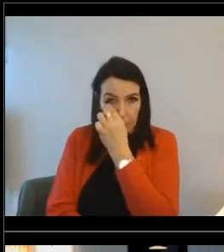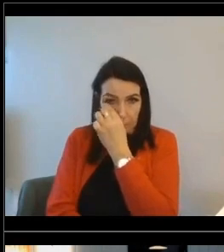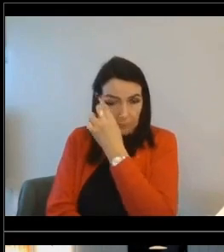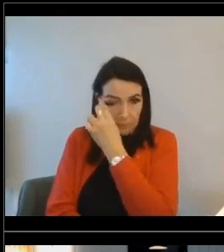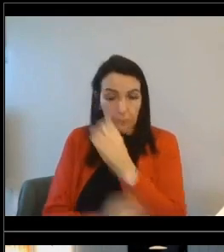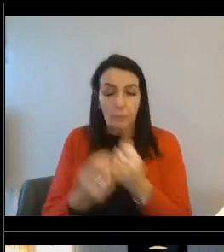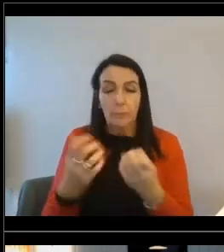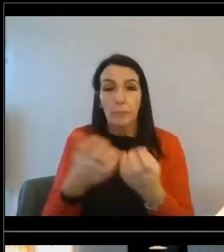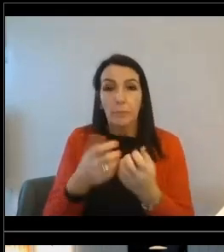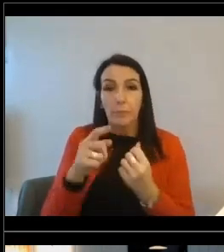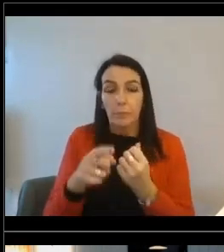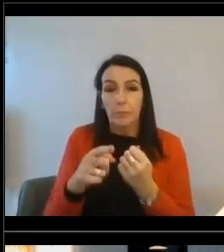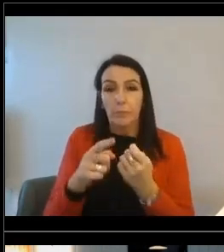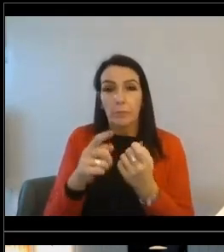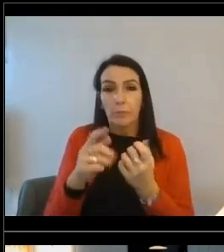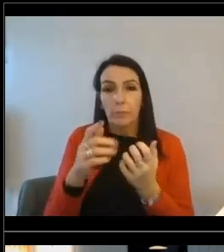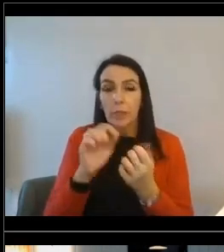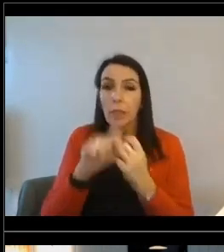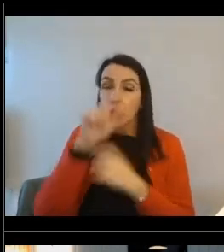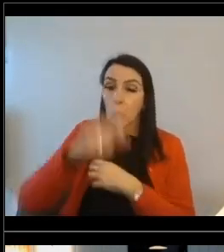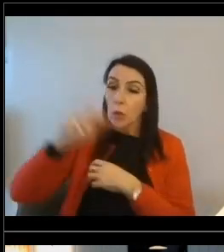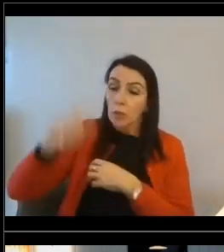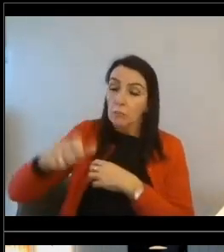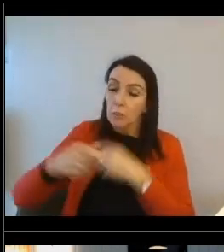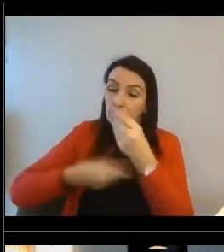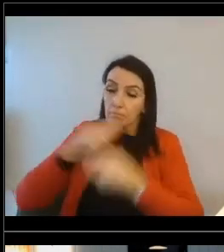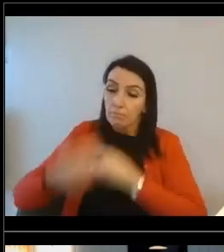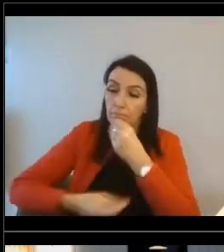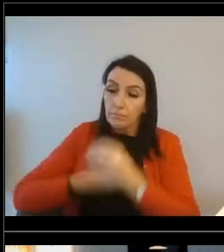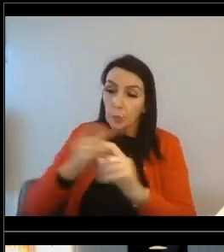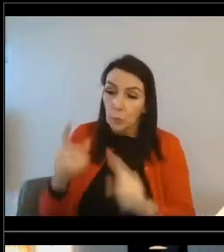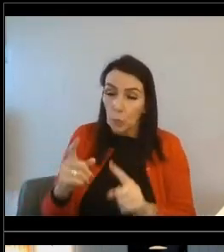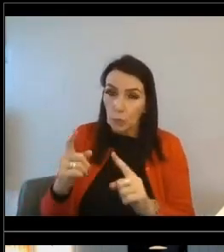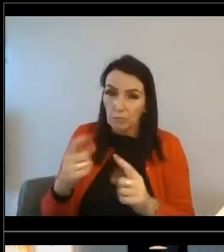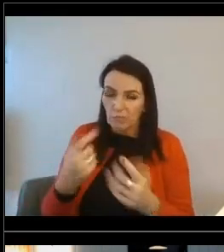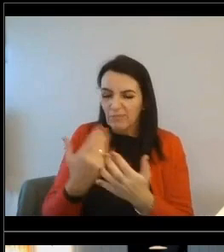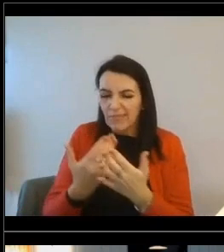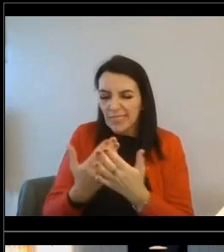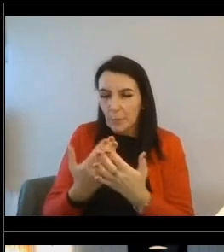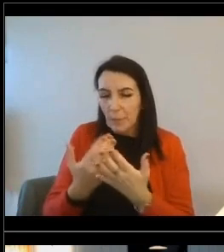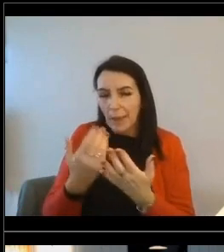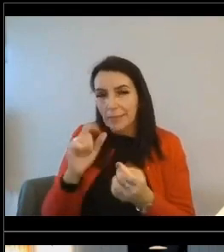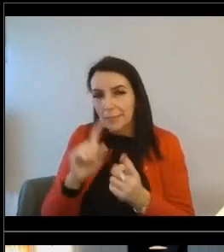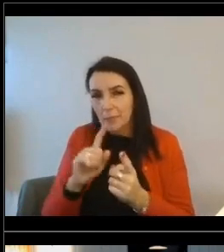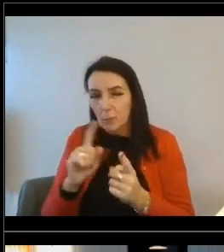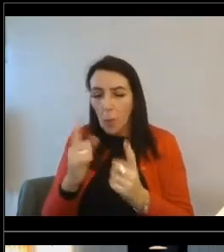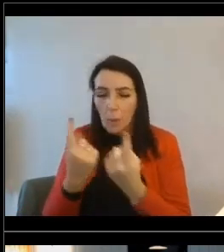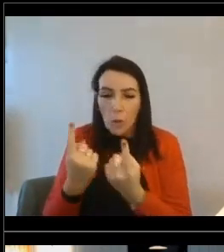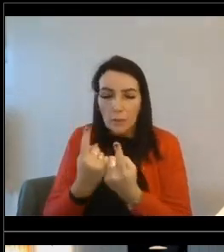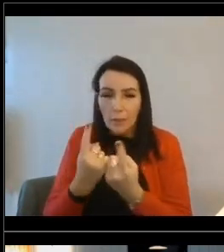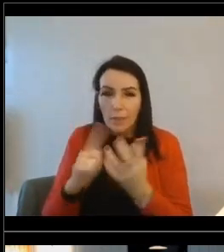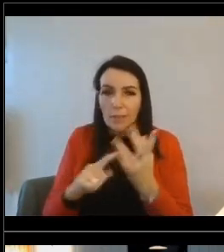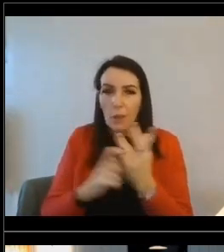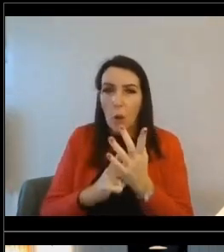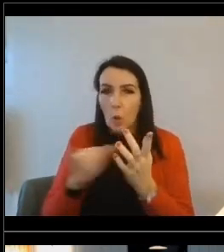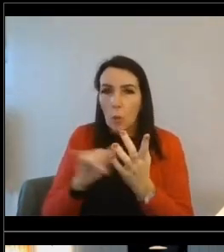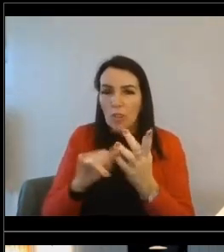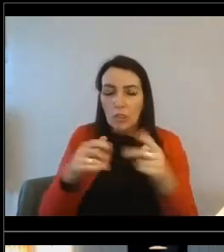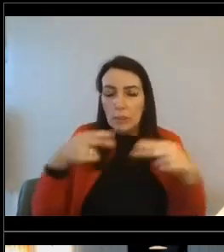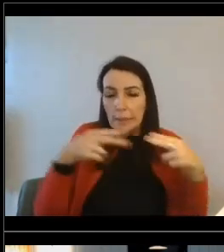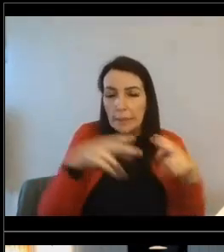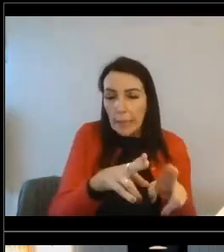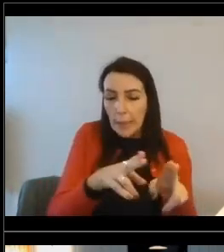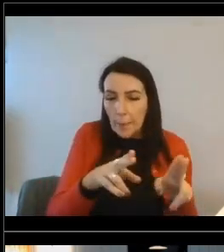of the way you present this to your customers, I mean, it depends whether or not this is aligned to a product or aligned to a particular scheme.